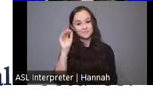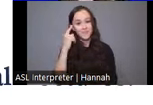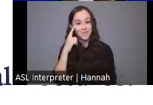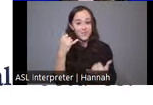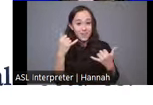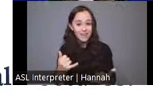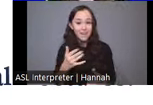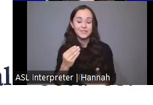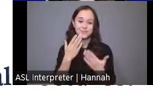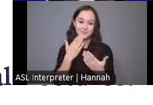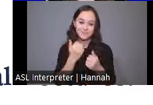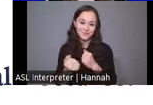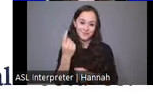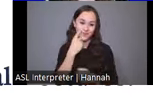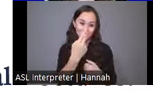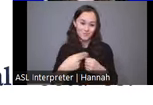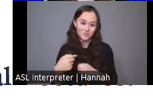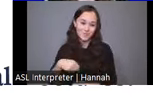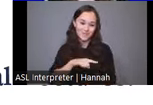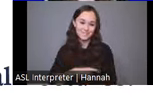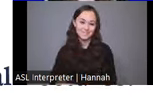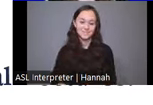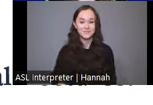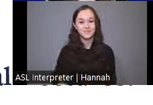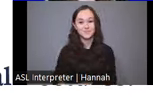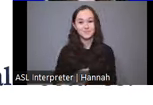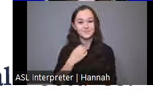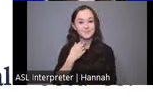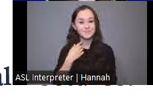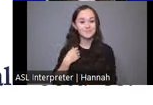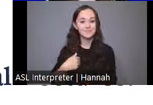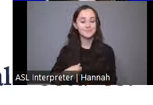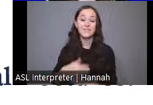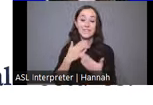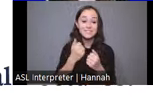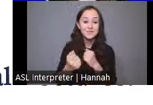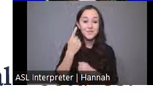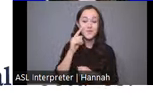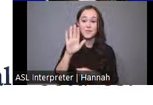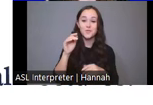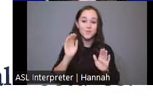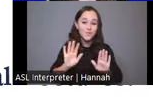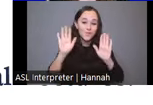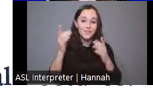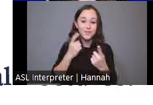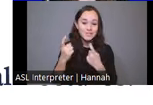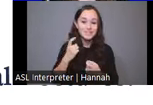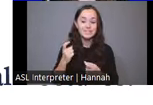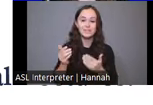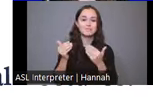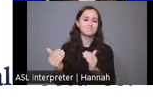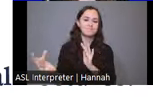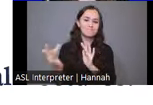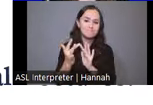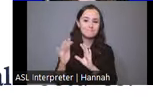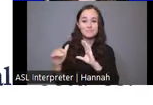thank you, everyone, for joining us. Thanks, everybody, for your wonderful questions. And feel free to reach out either by email